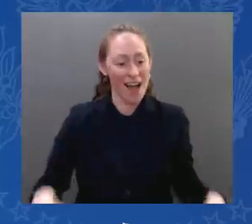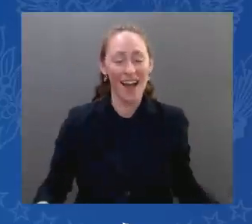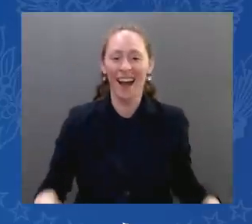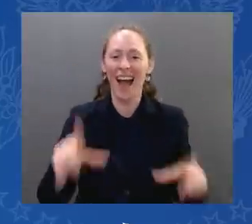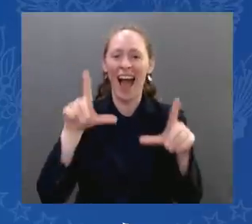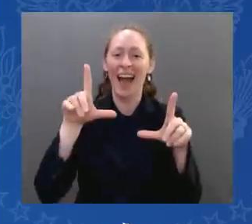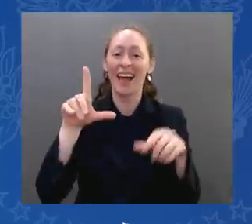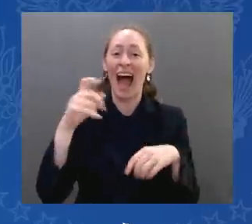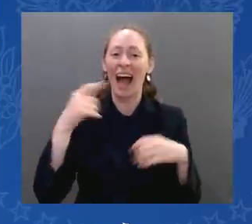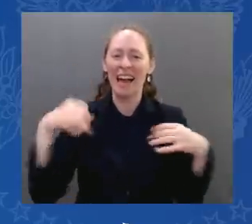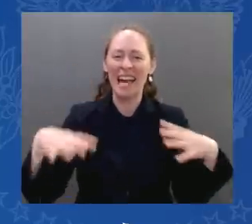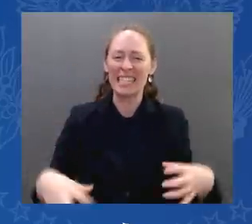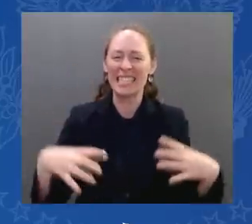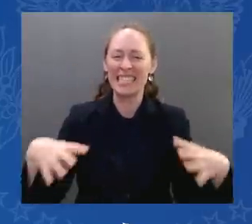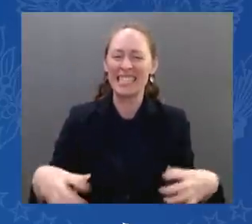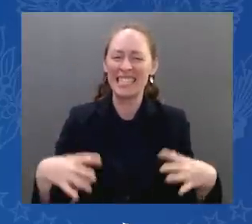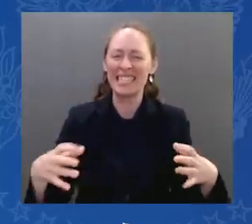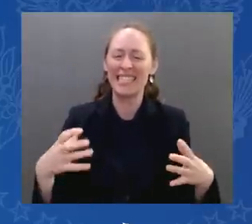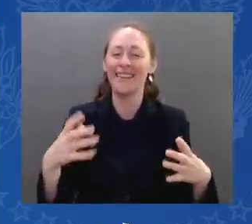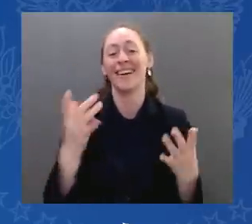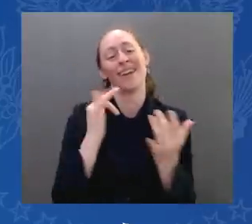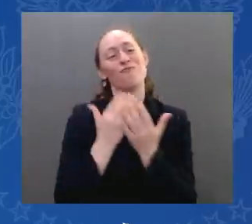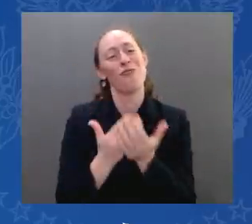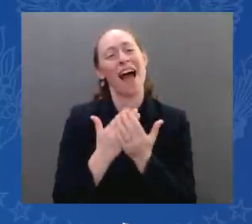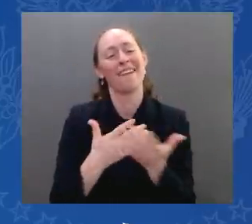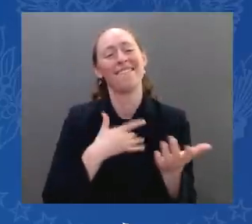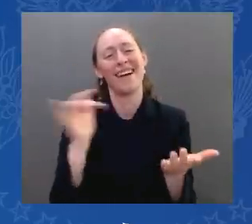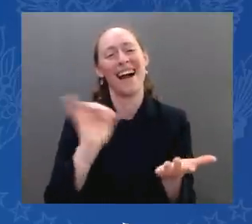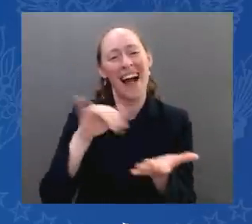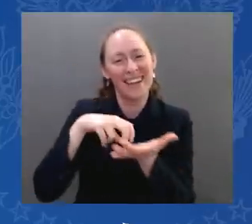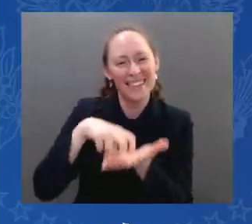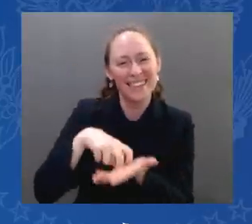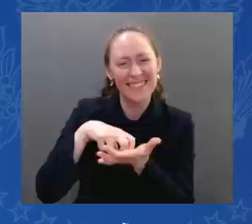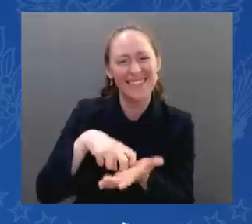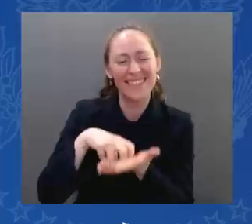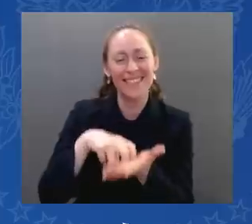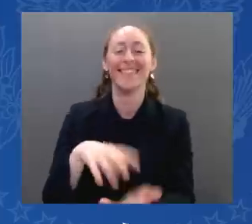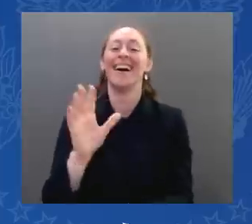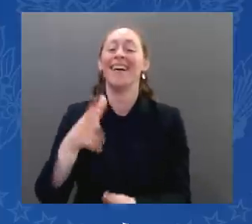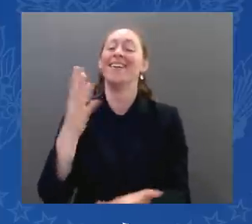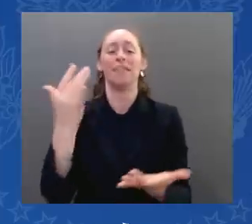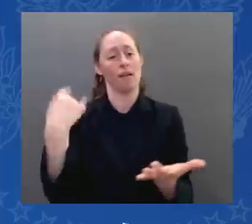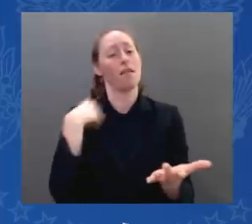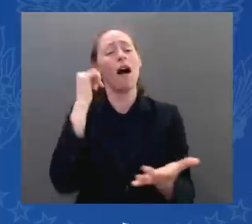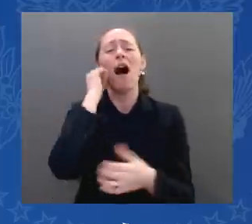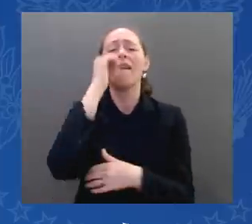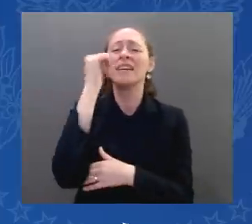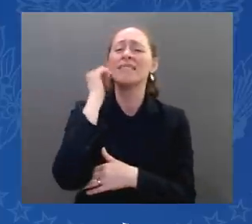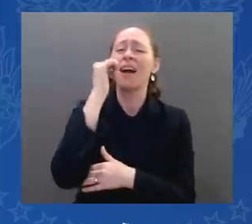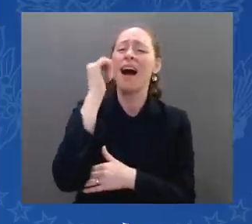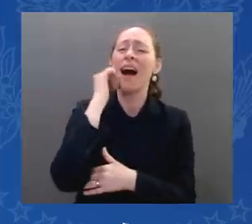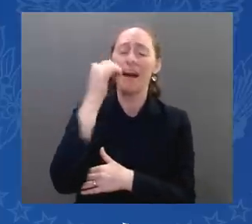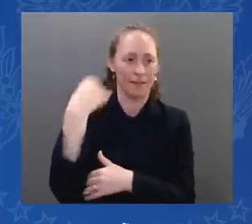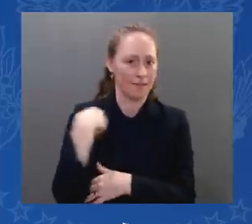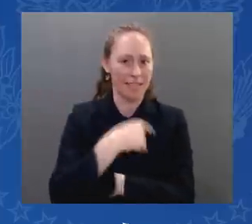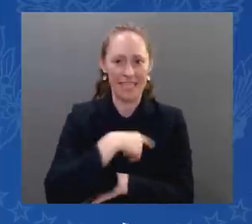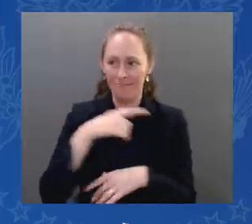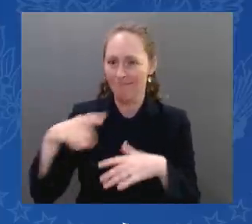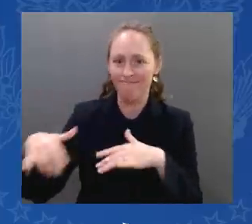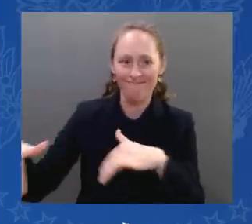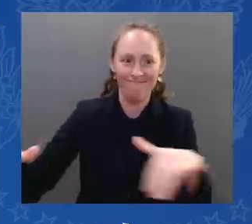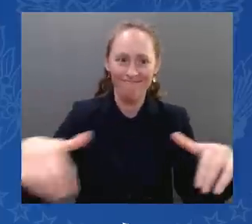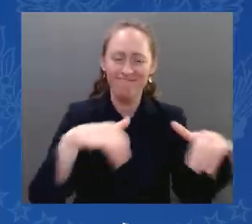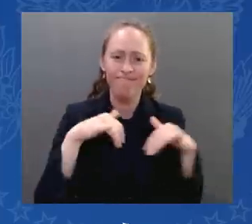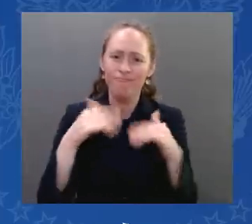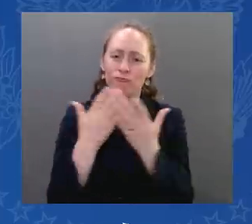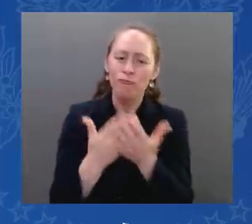Nothing in our lives is taken for granted. My father was a Jewish child in the Budapest ghetto, hiding from